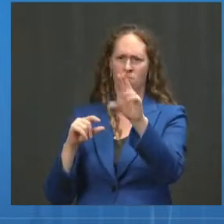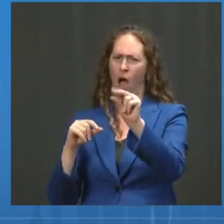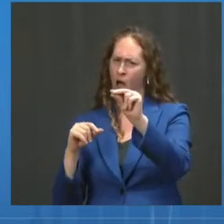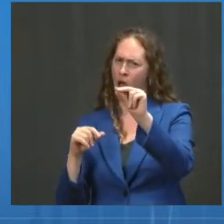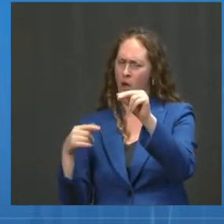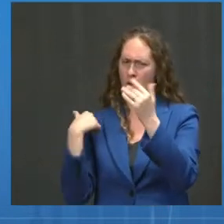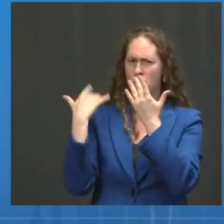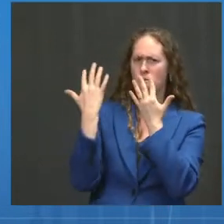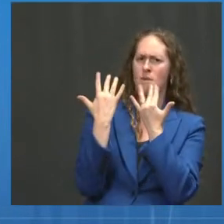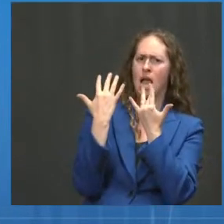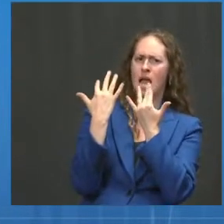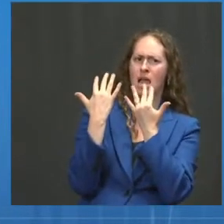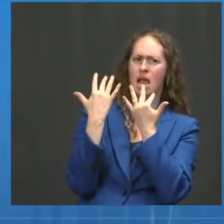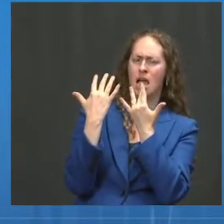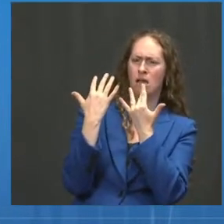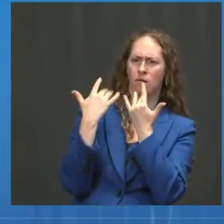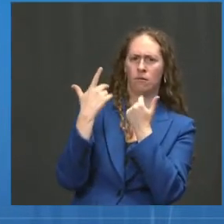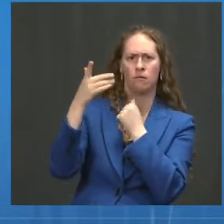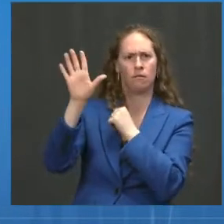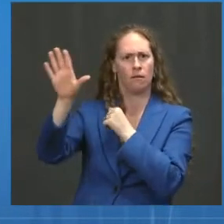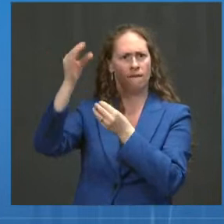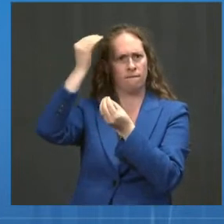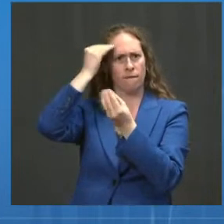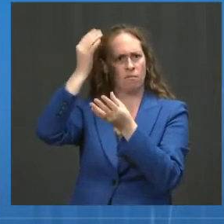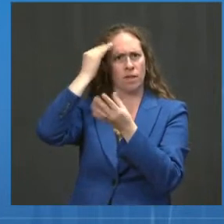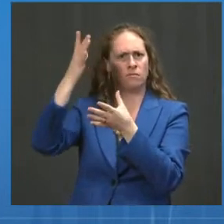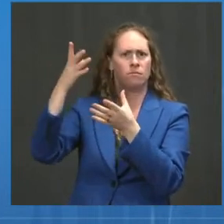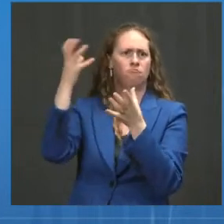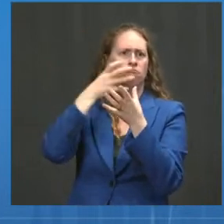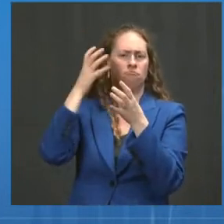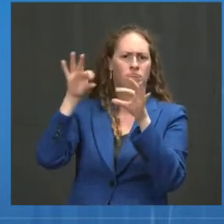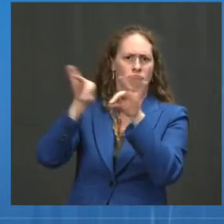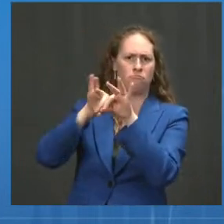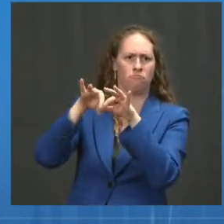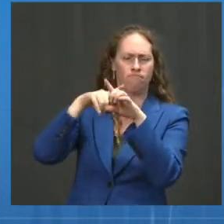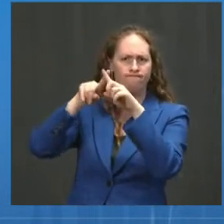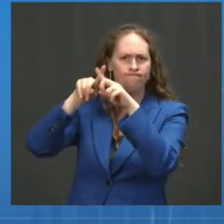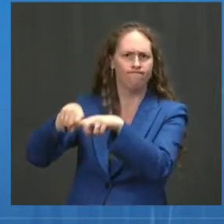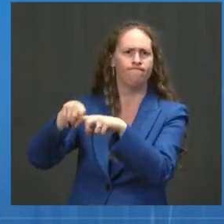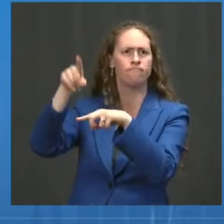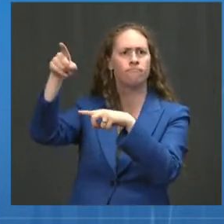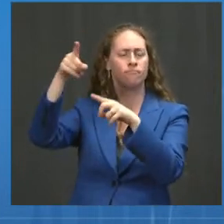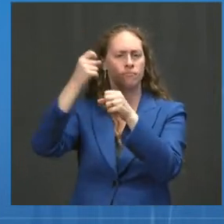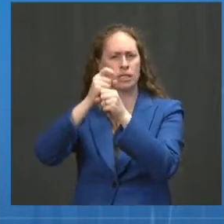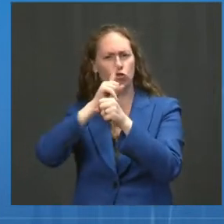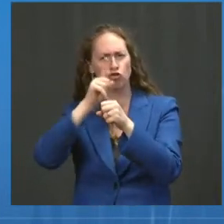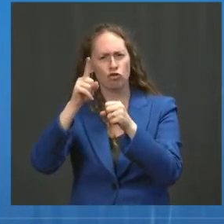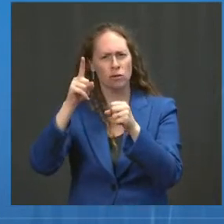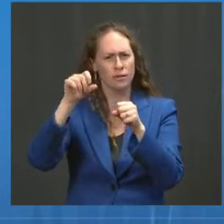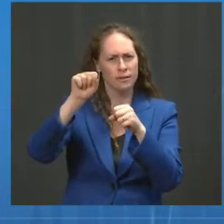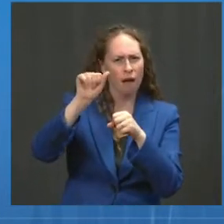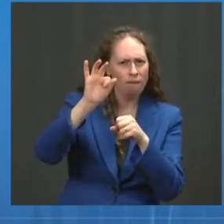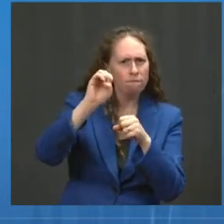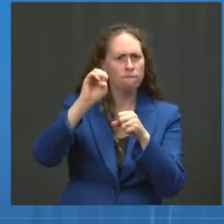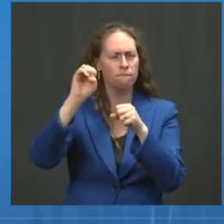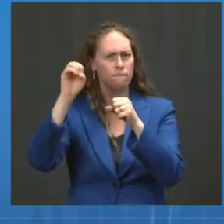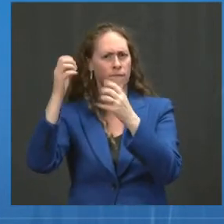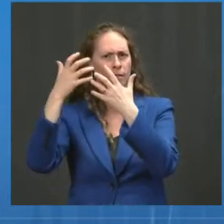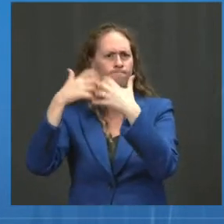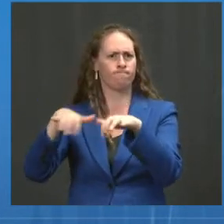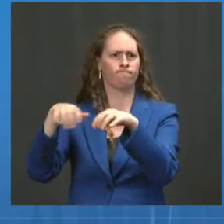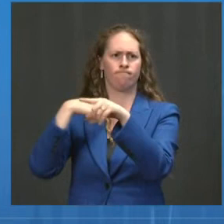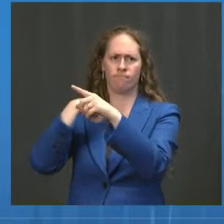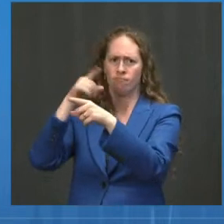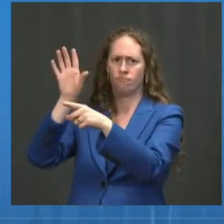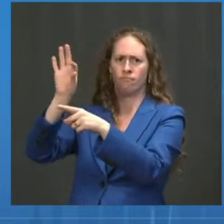here. They have an incredibly important role to play in evaluating safety and making recommendations for vaccines. We respect that. We honor that, and that will be